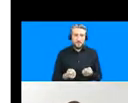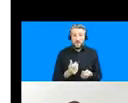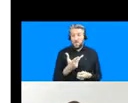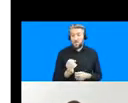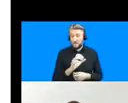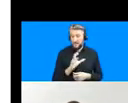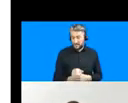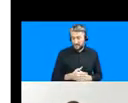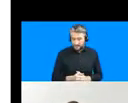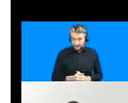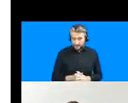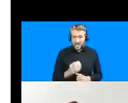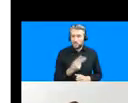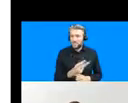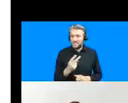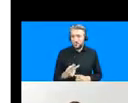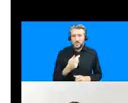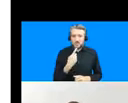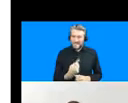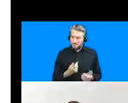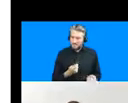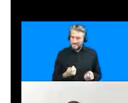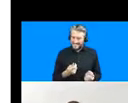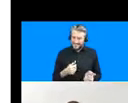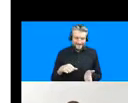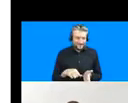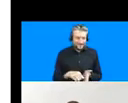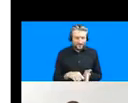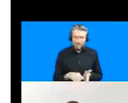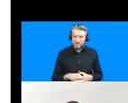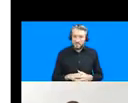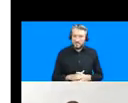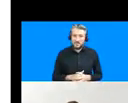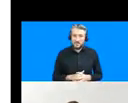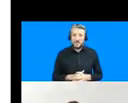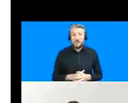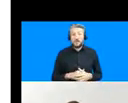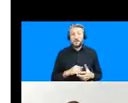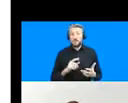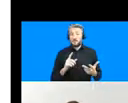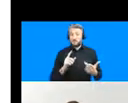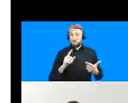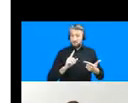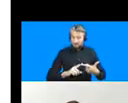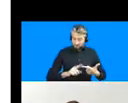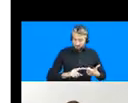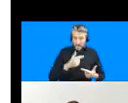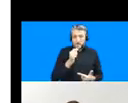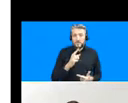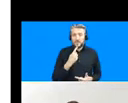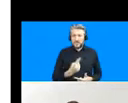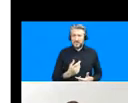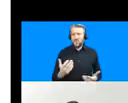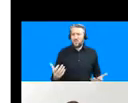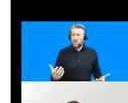the heat had impacted people in terms of their bodily responses and experiences from people feeling sweaty to thirsty to